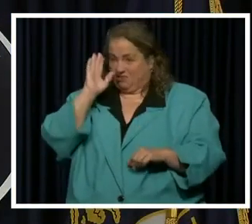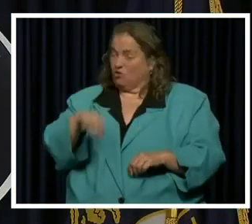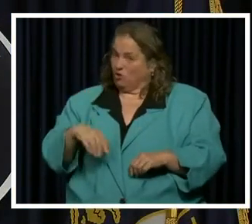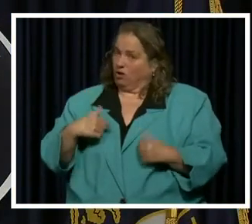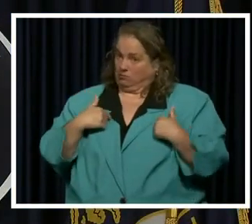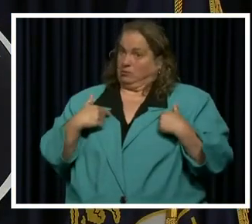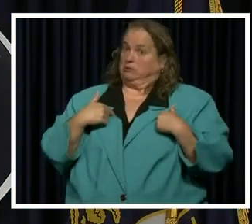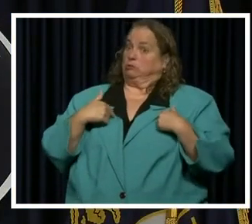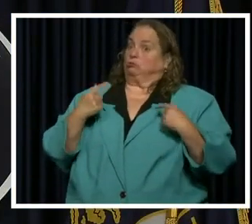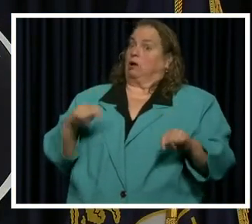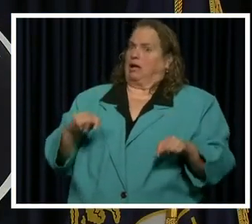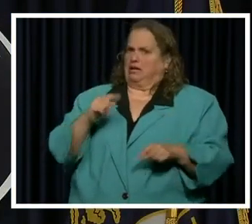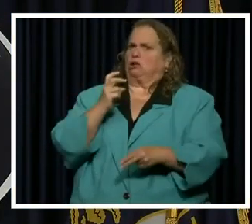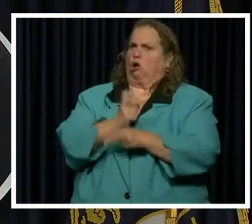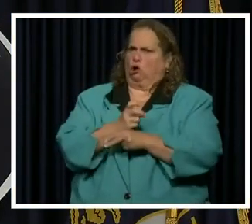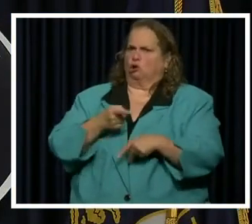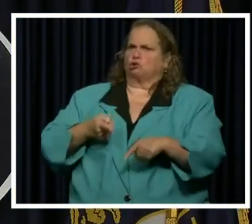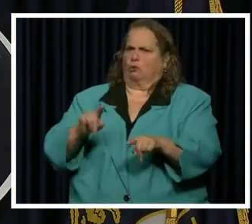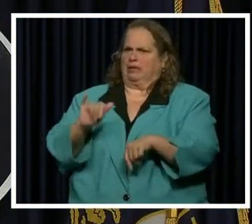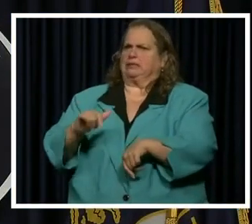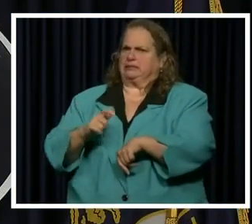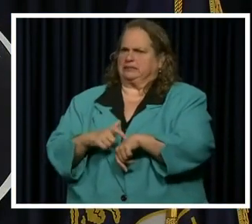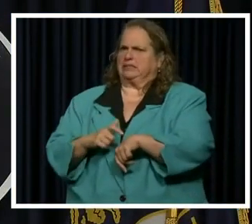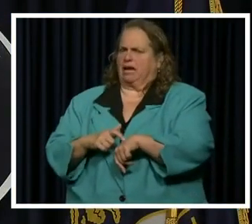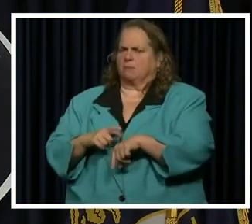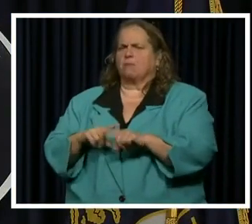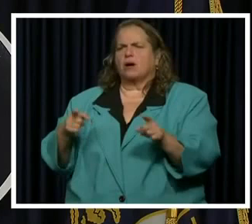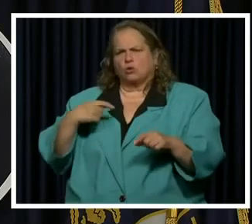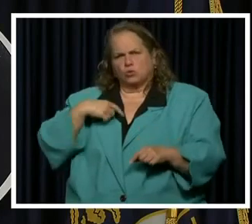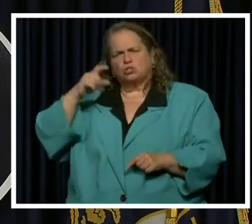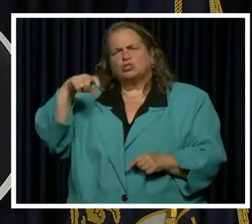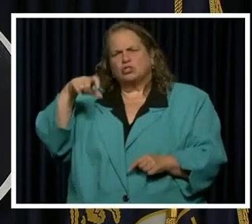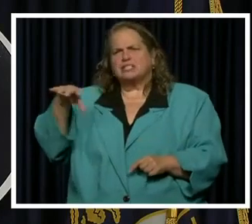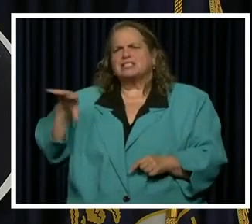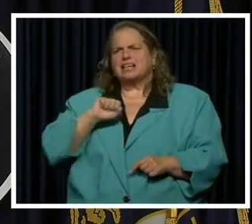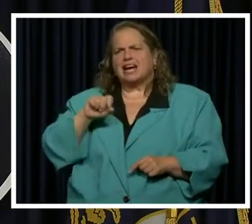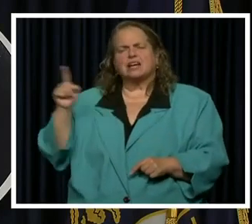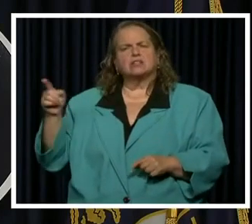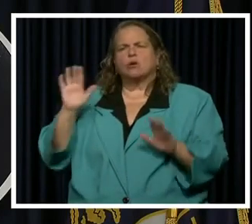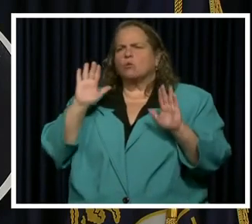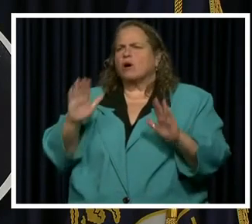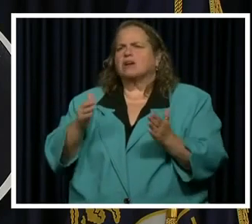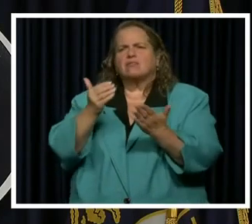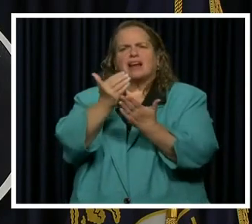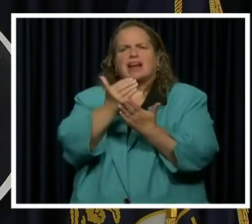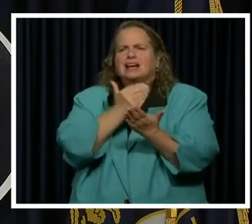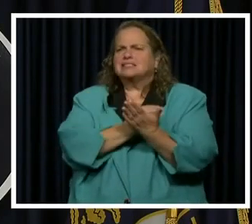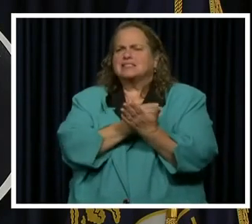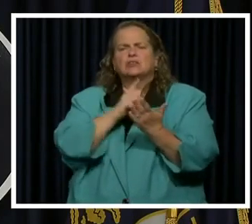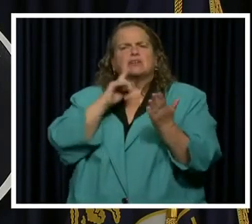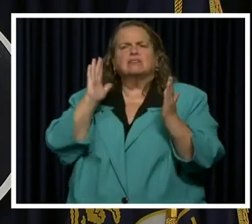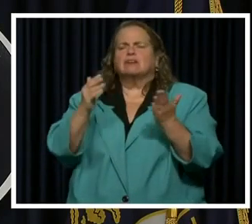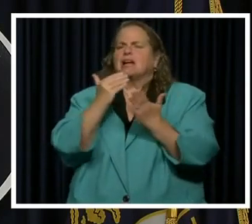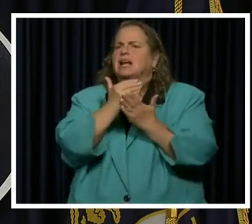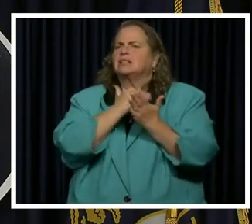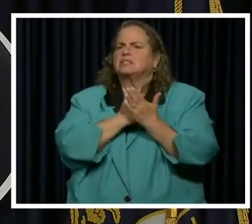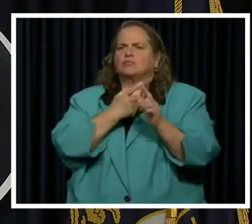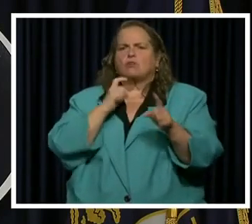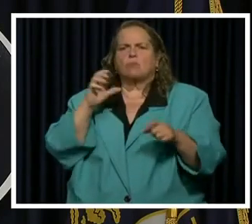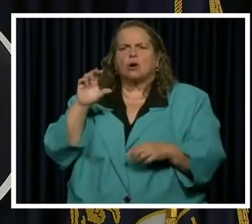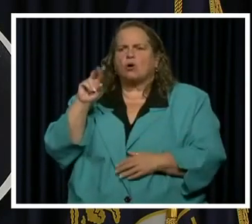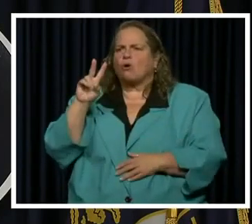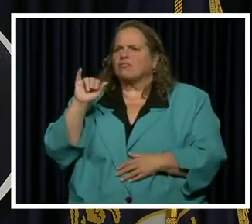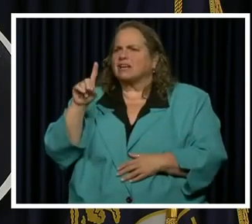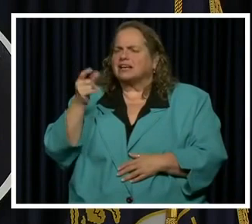during these times, but we ought to take this as a lesson as a lesson out of covid-19